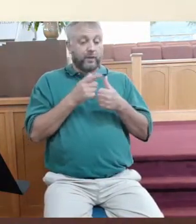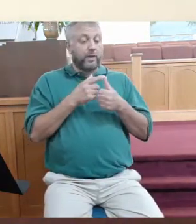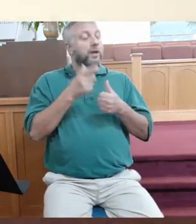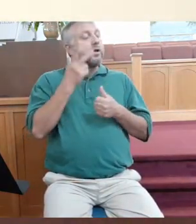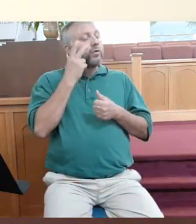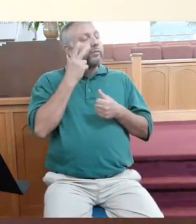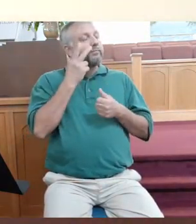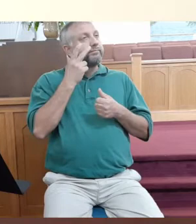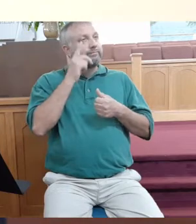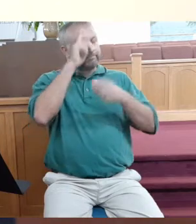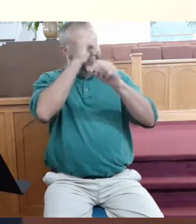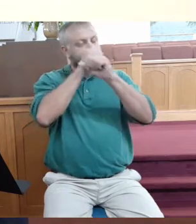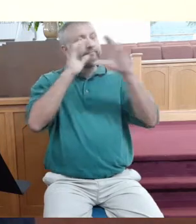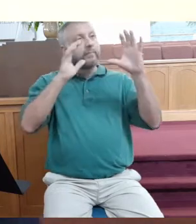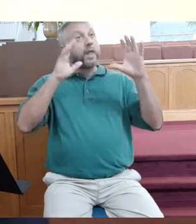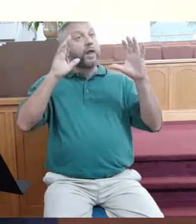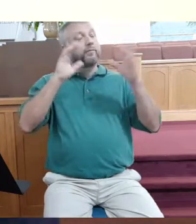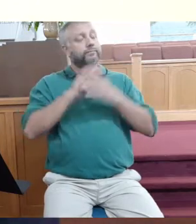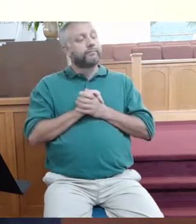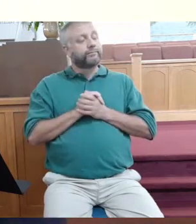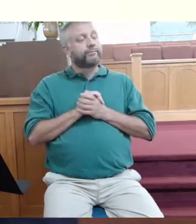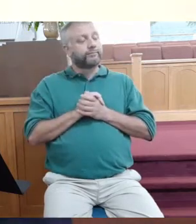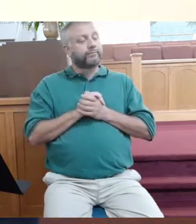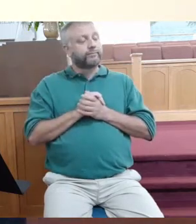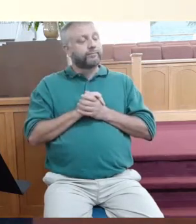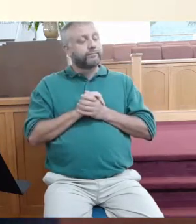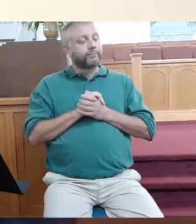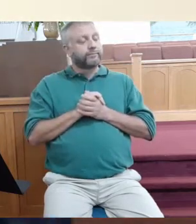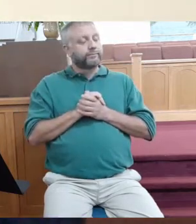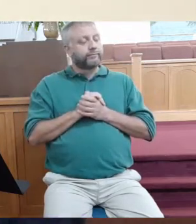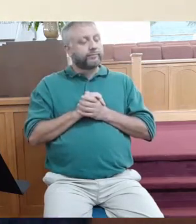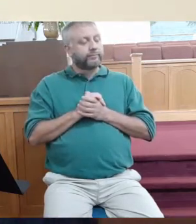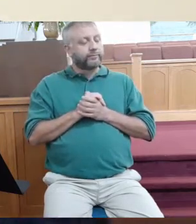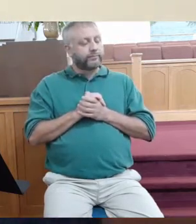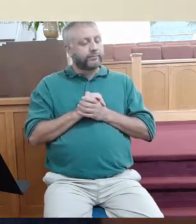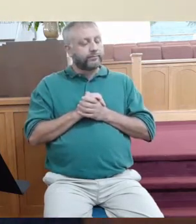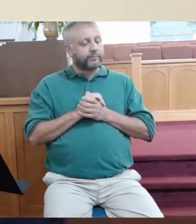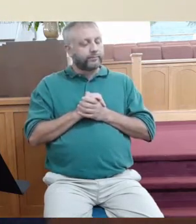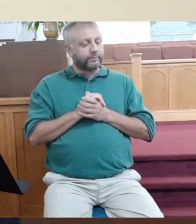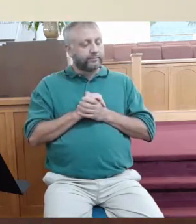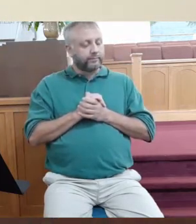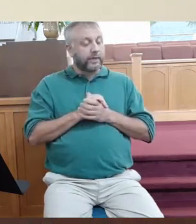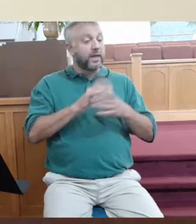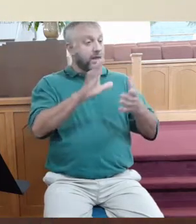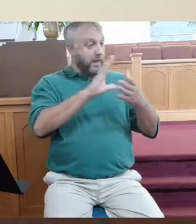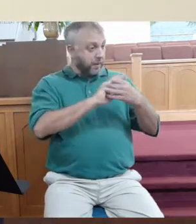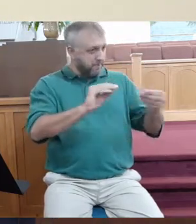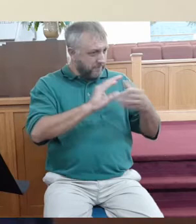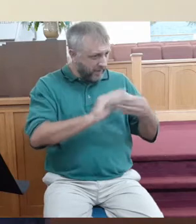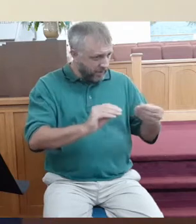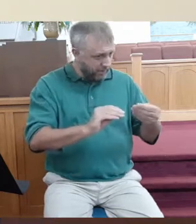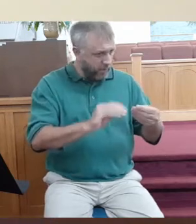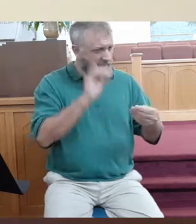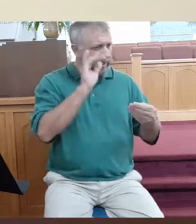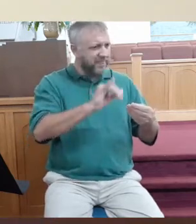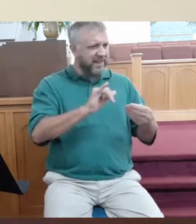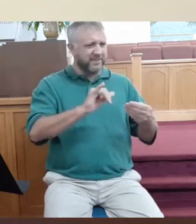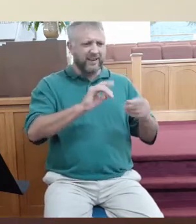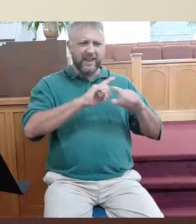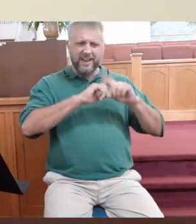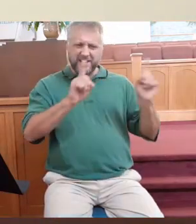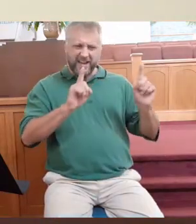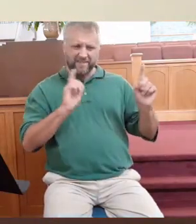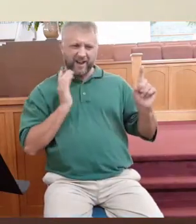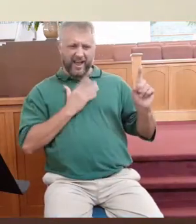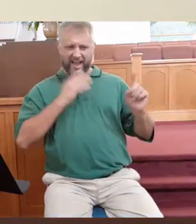to see this. The parable is different from our culture's idea of working. We would not do this.